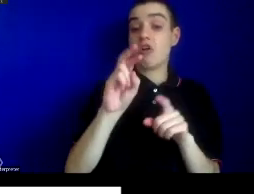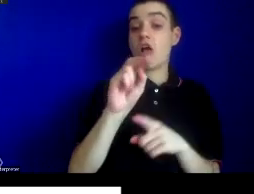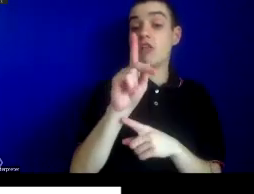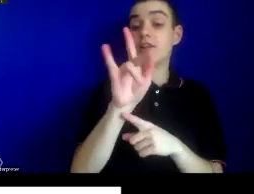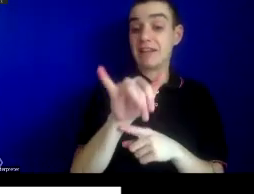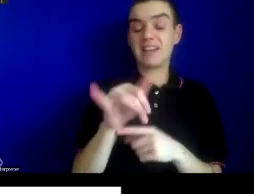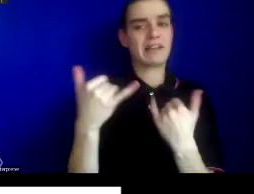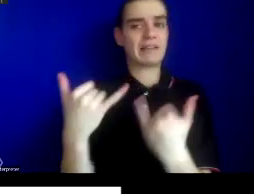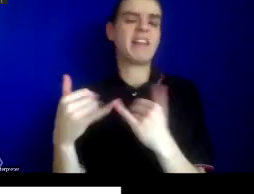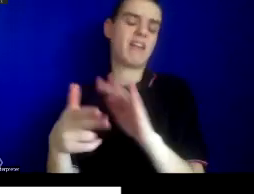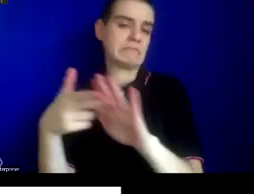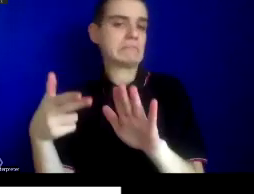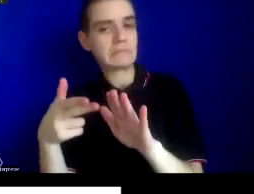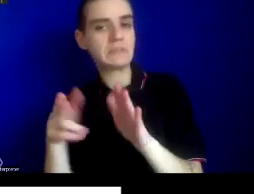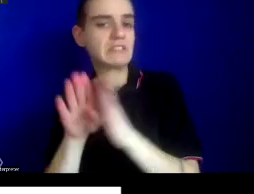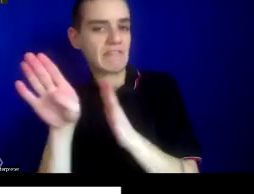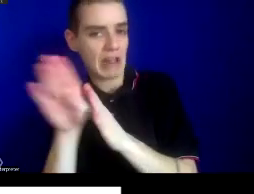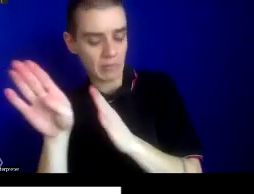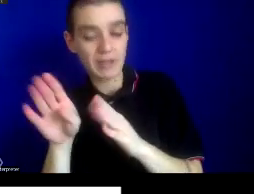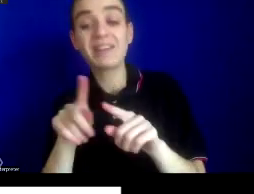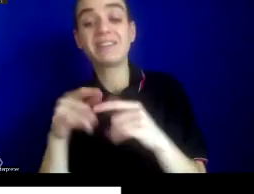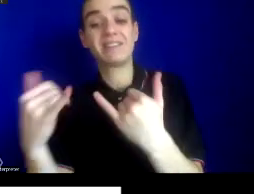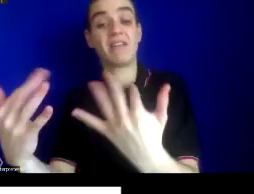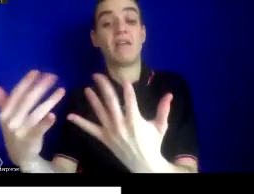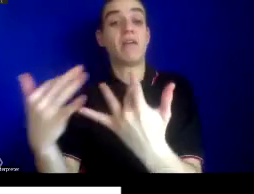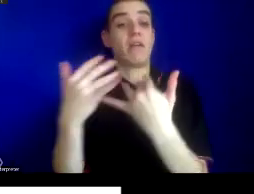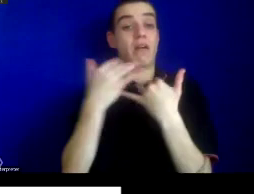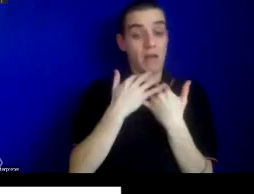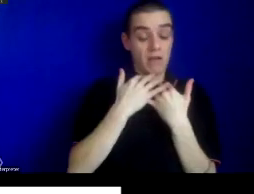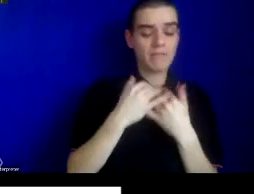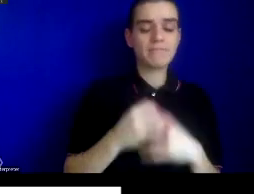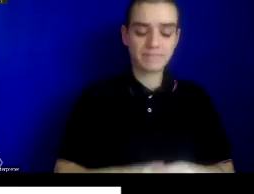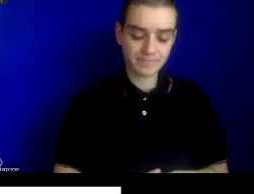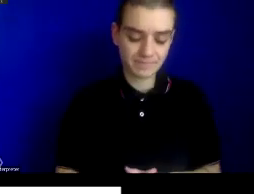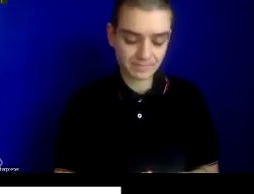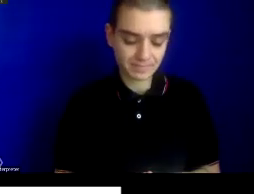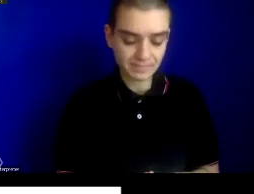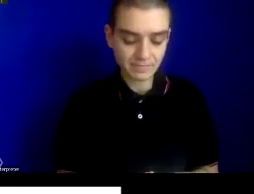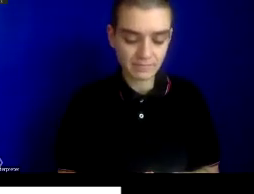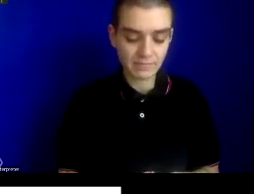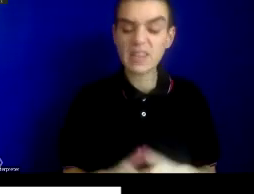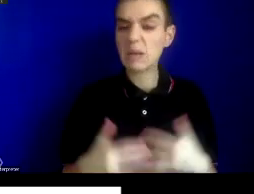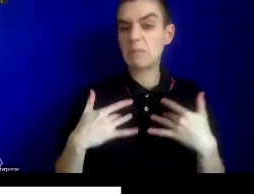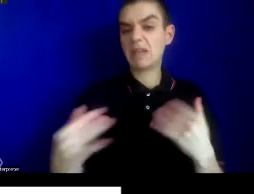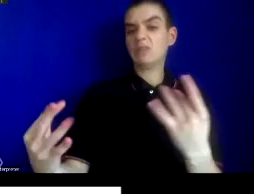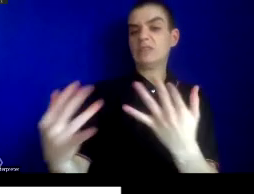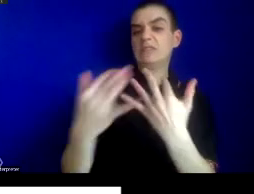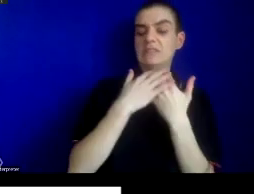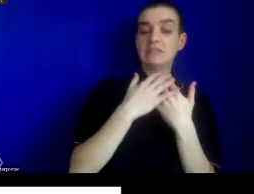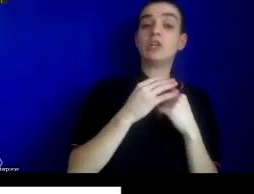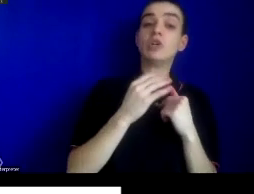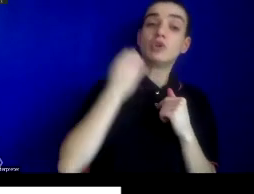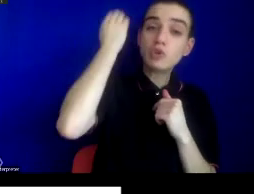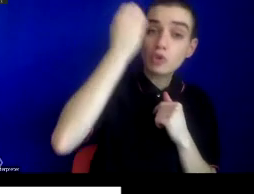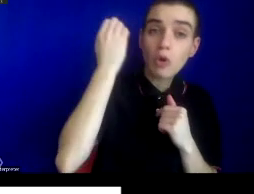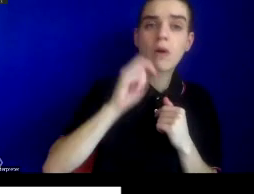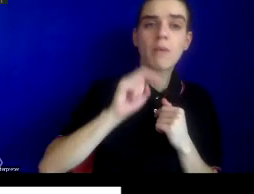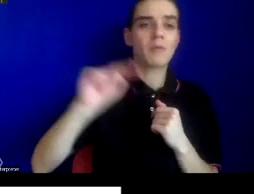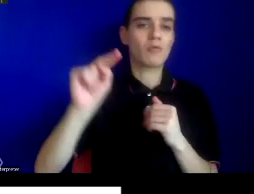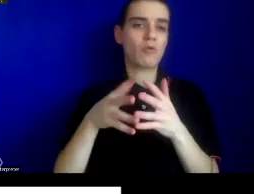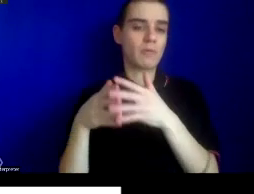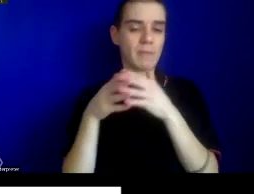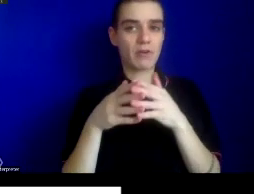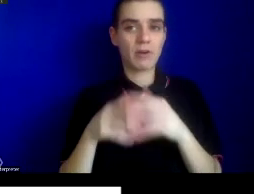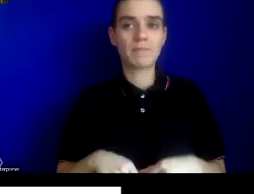unprepared for such pestilence, almost always reflexively Europe and North America. So, in these moments, and in these